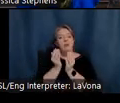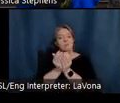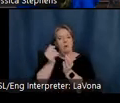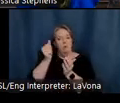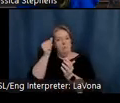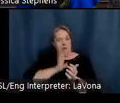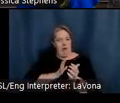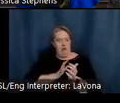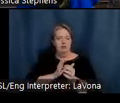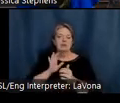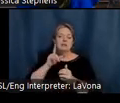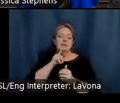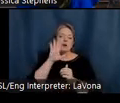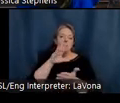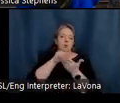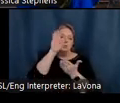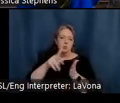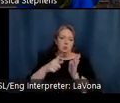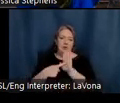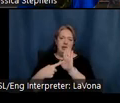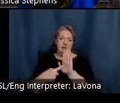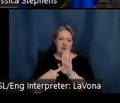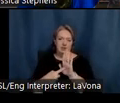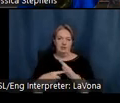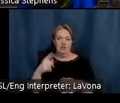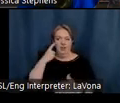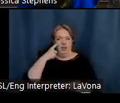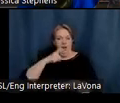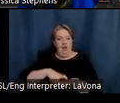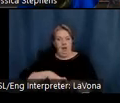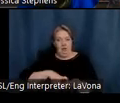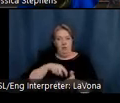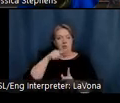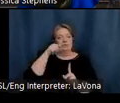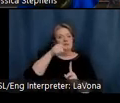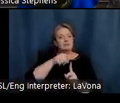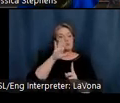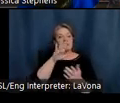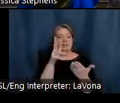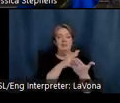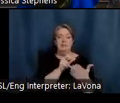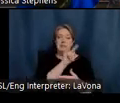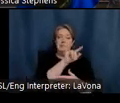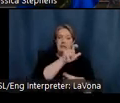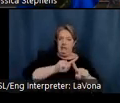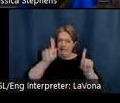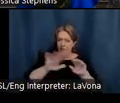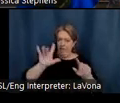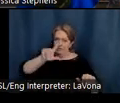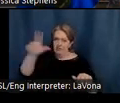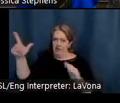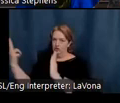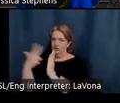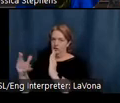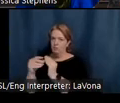finest earliest works, greatly differs in style from his later Impressionist paintings. Distinguished